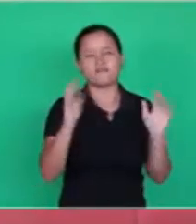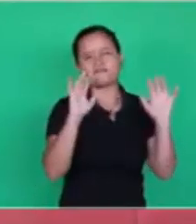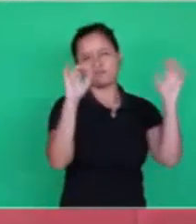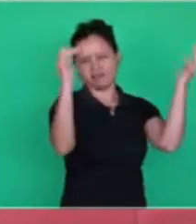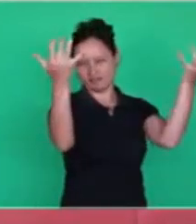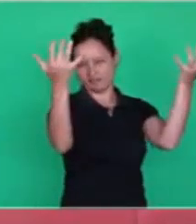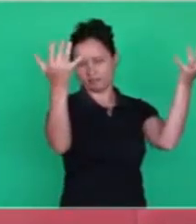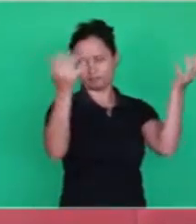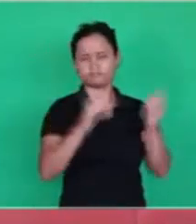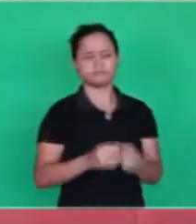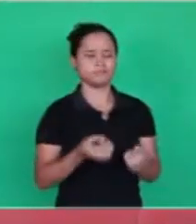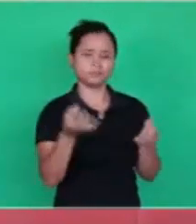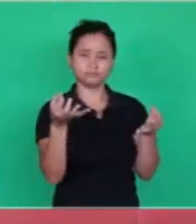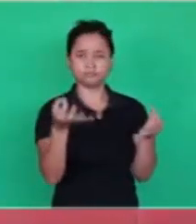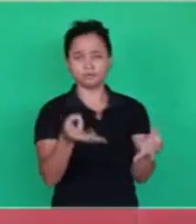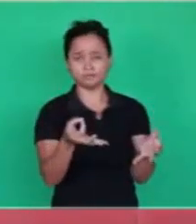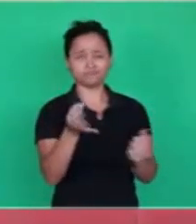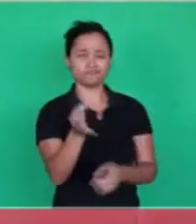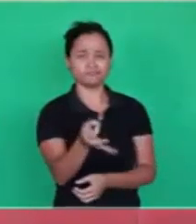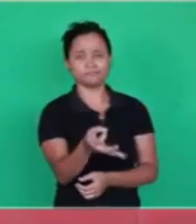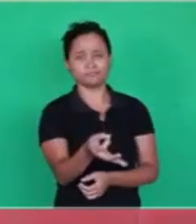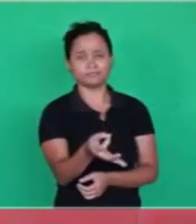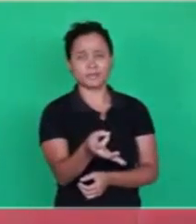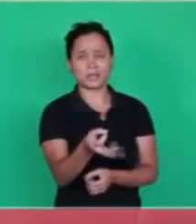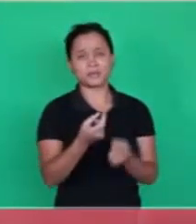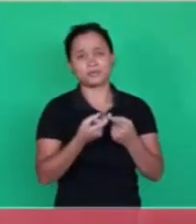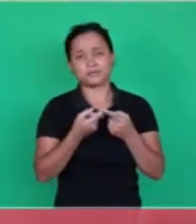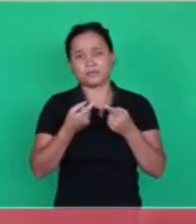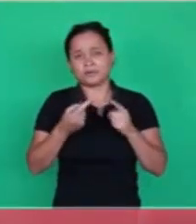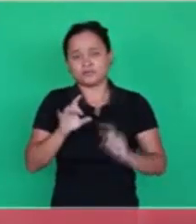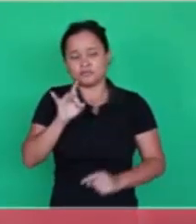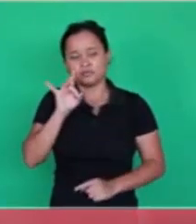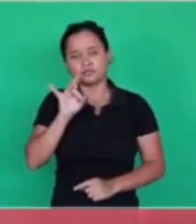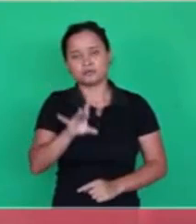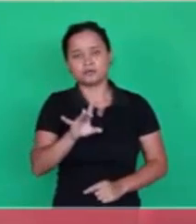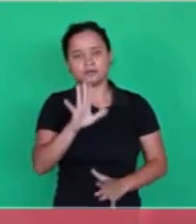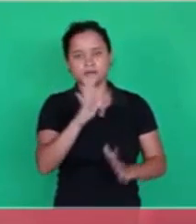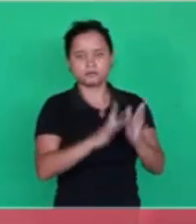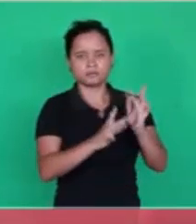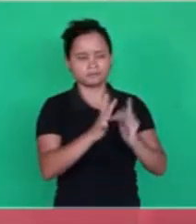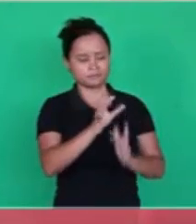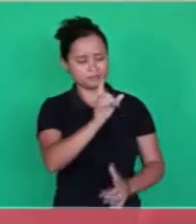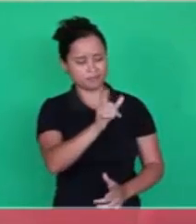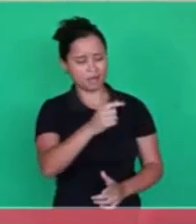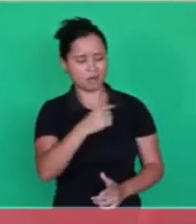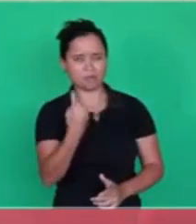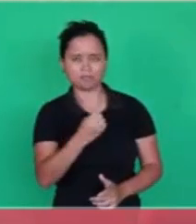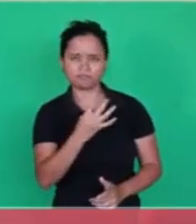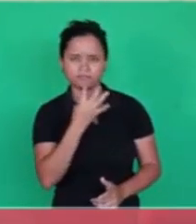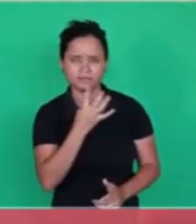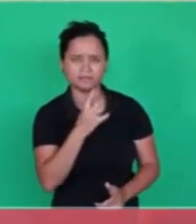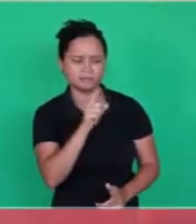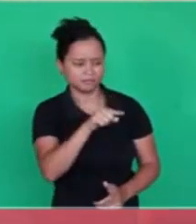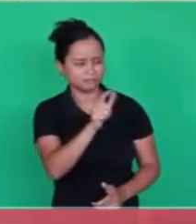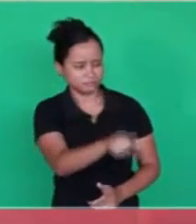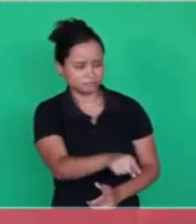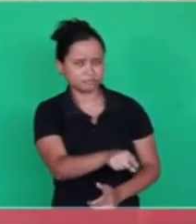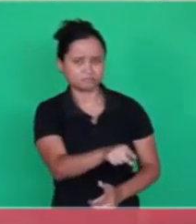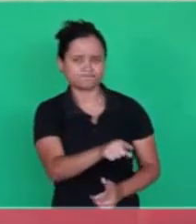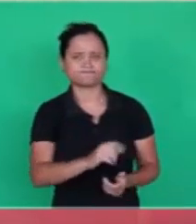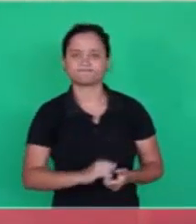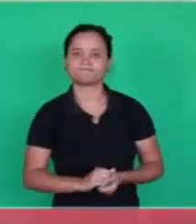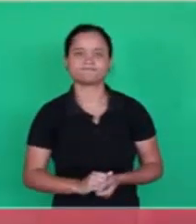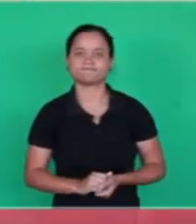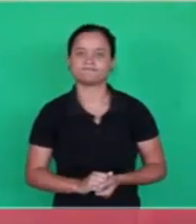There's no problem about that. But, this is not the Jesus that we know. Look